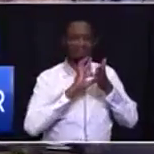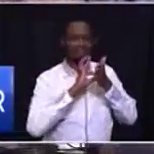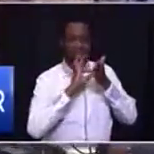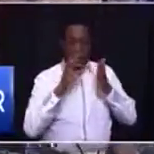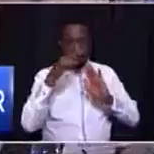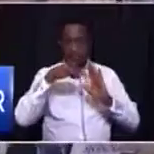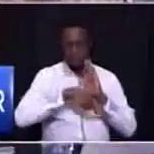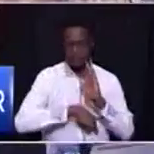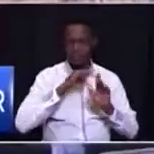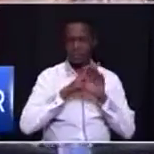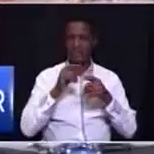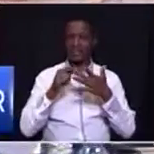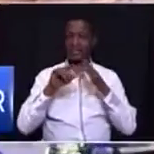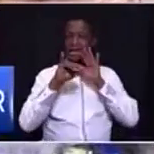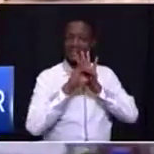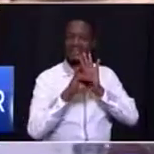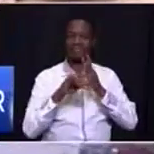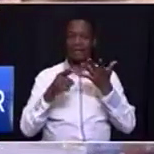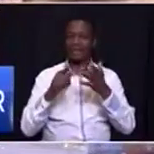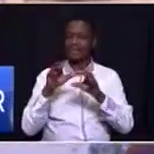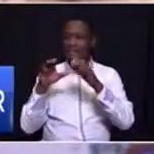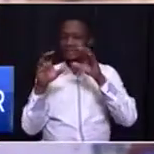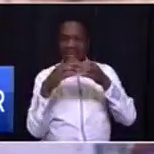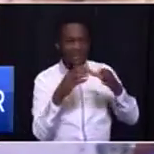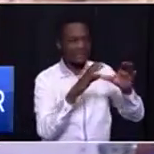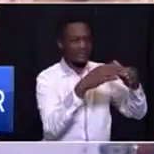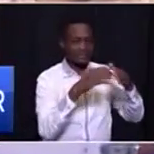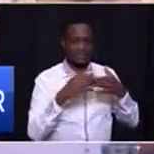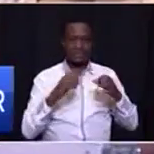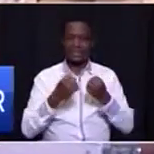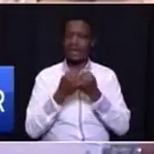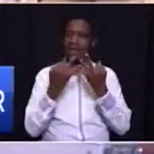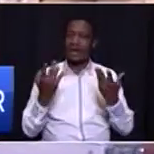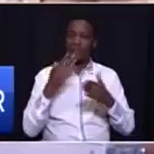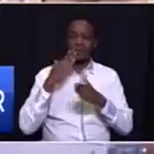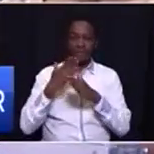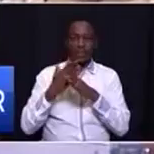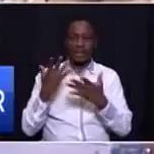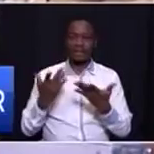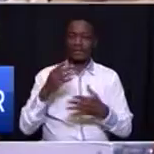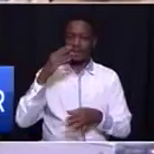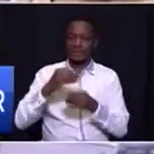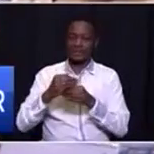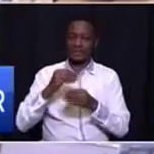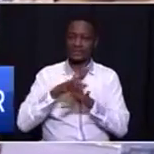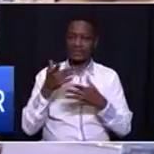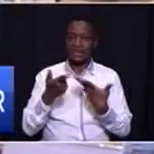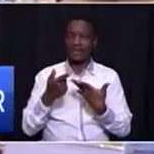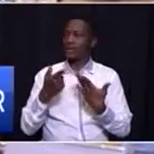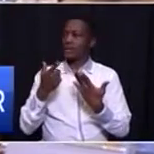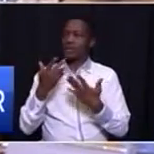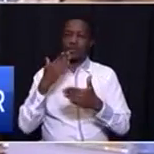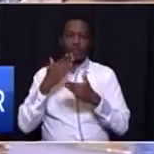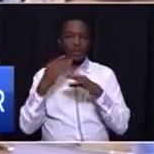identifies sector by sector how many jobs we can unleash and how many additional new enterprises